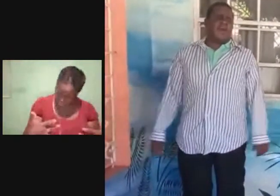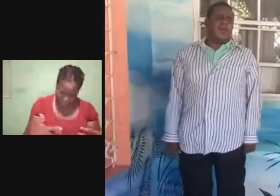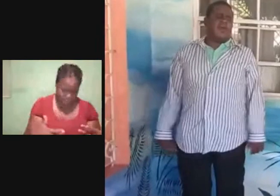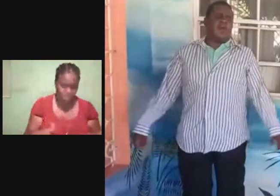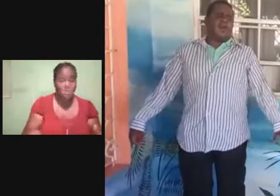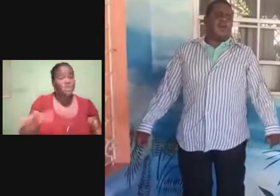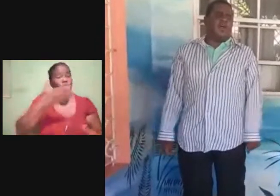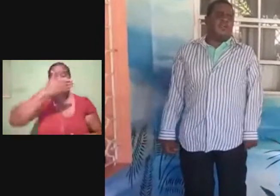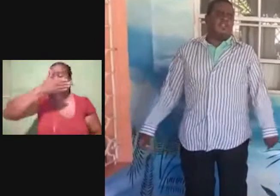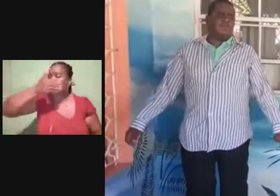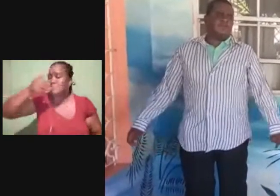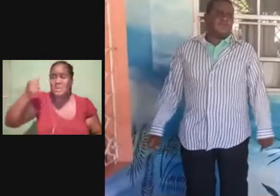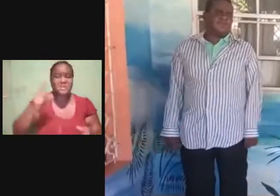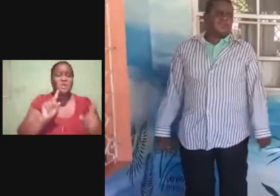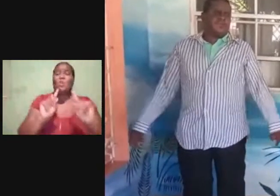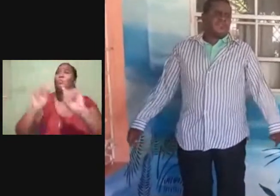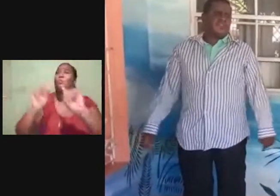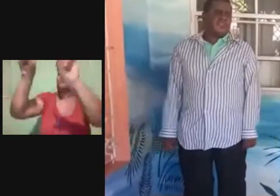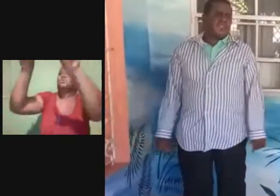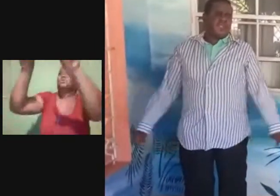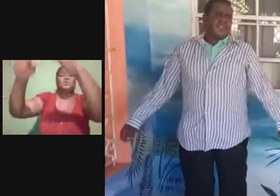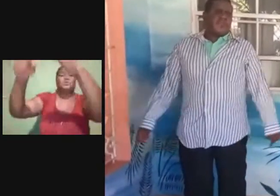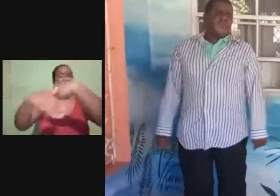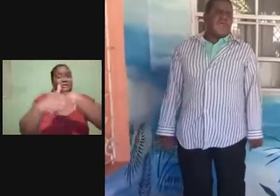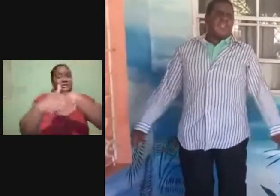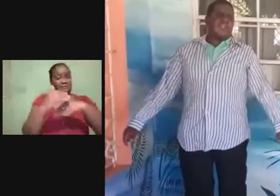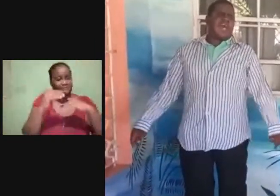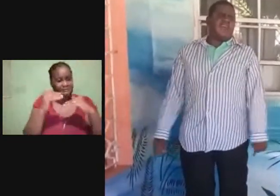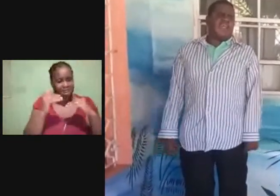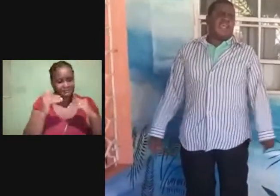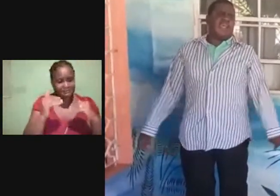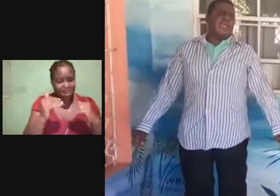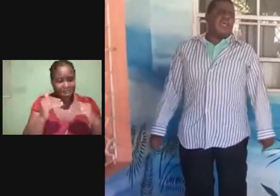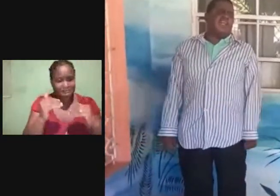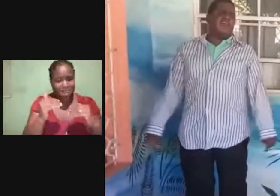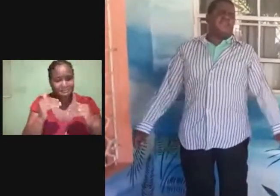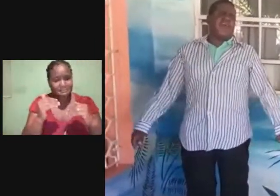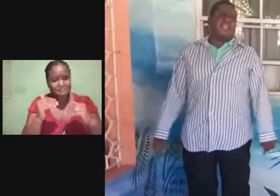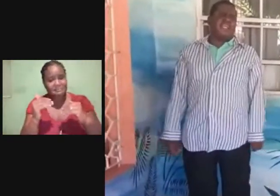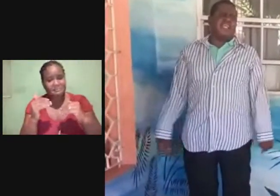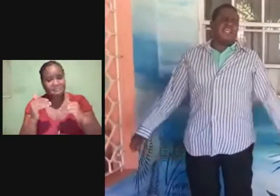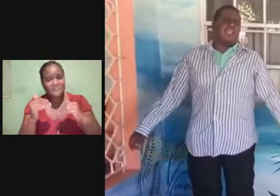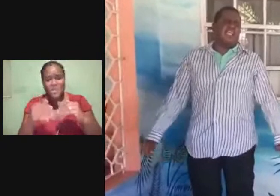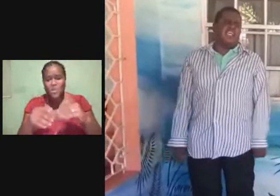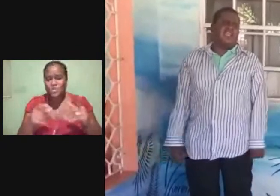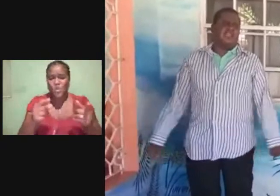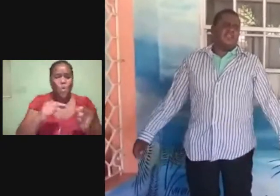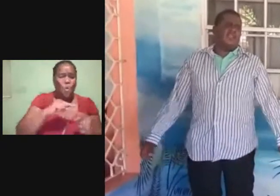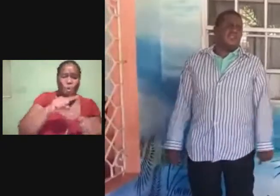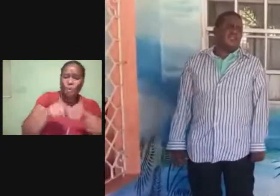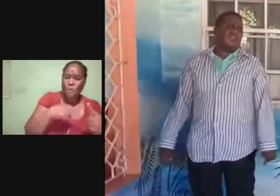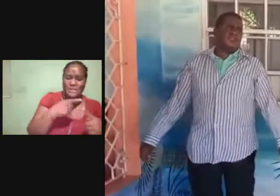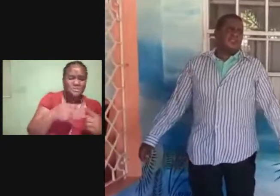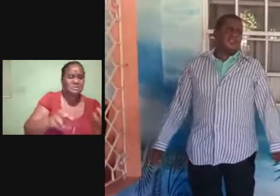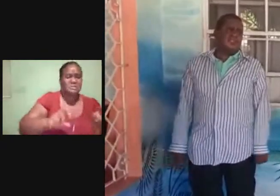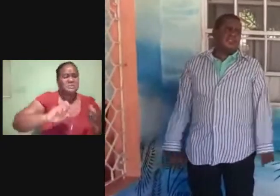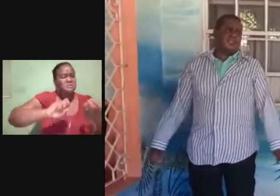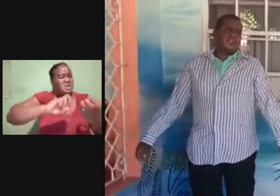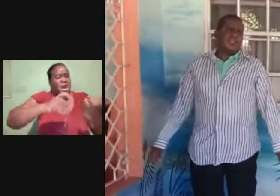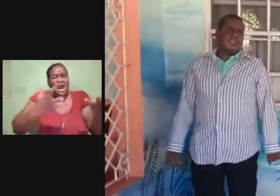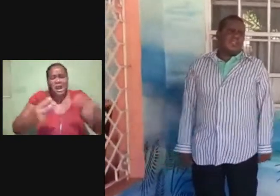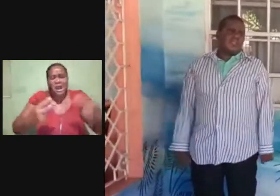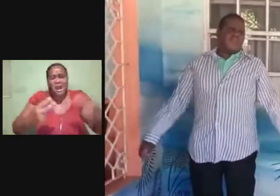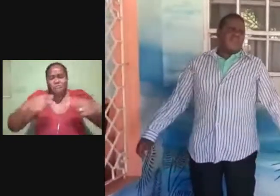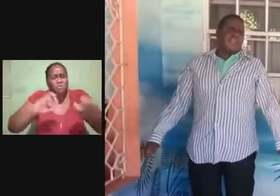all When you're down in the valley When you're down in the valley Rain is all I can